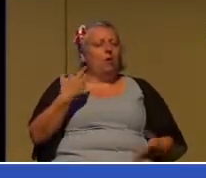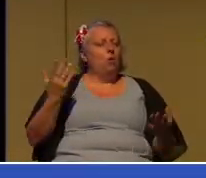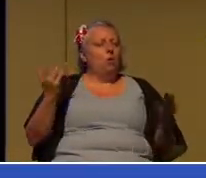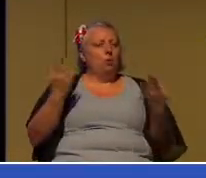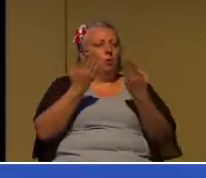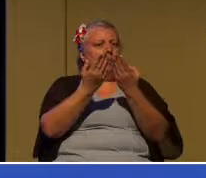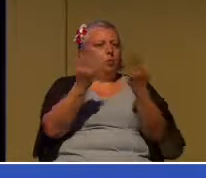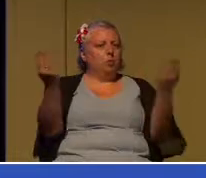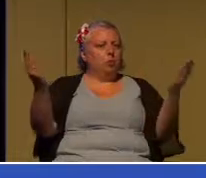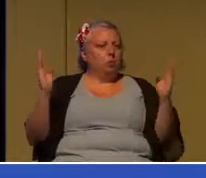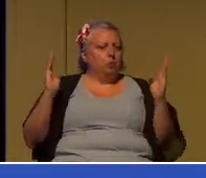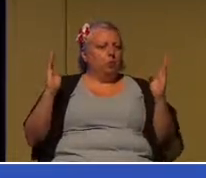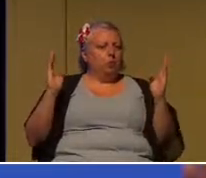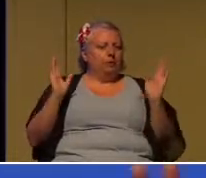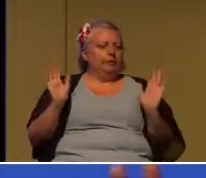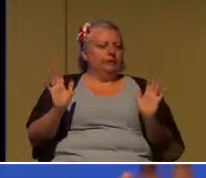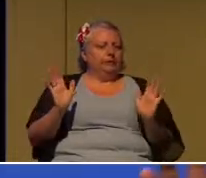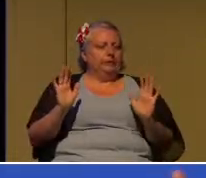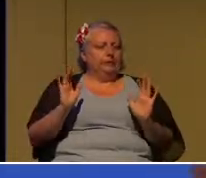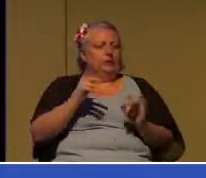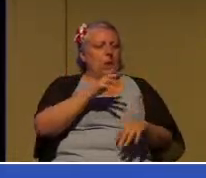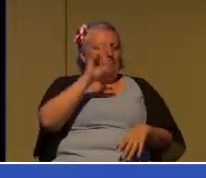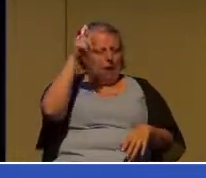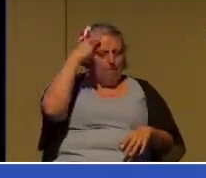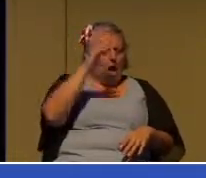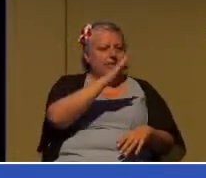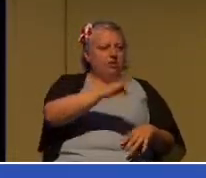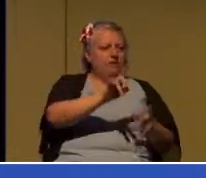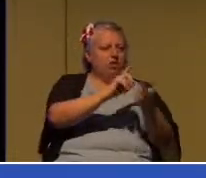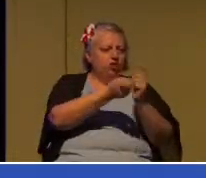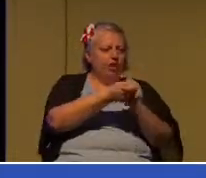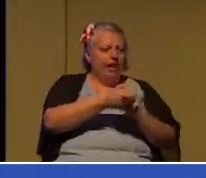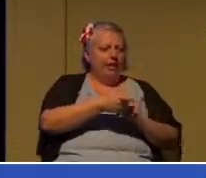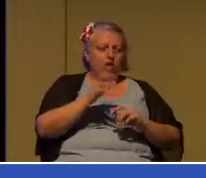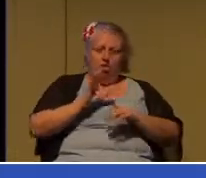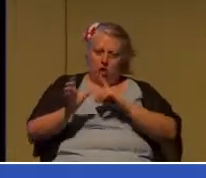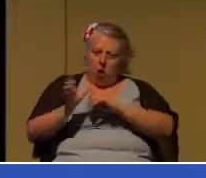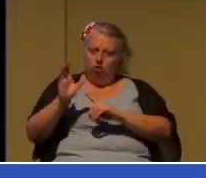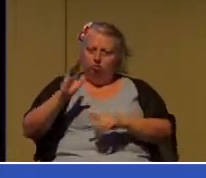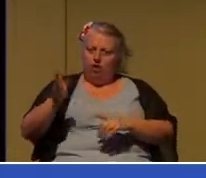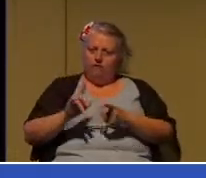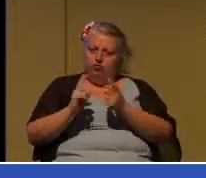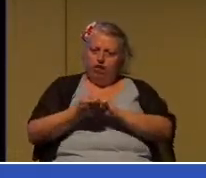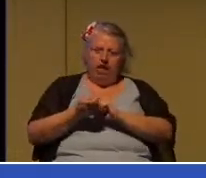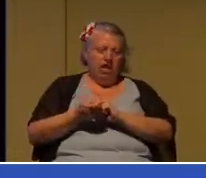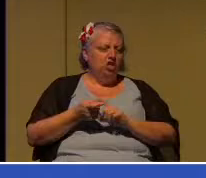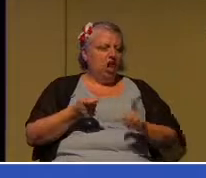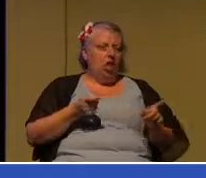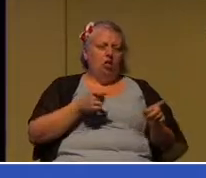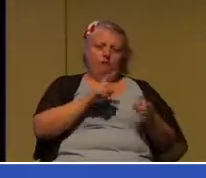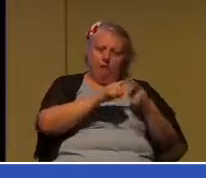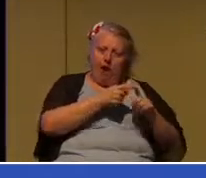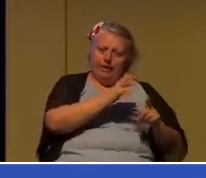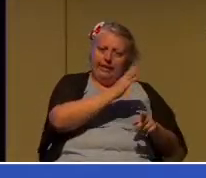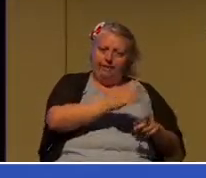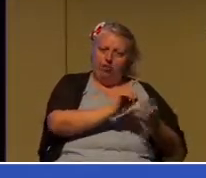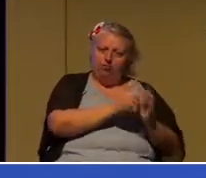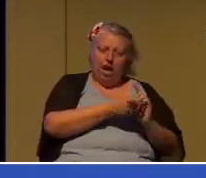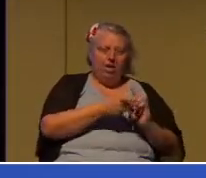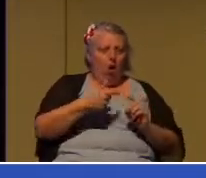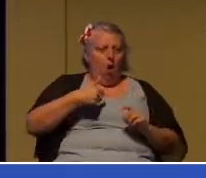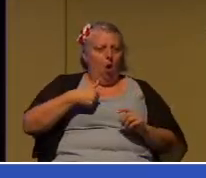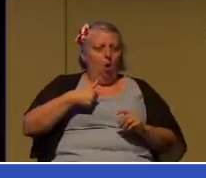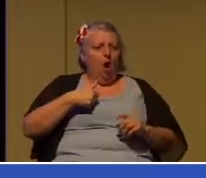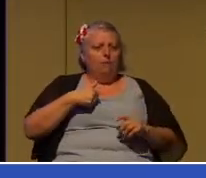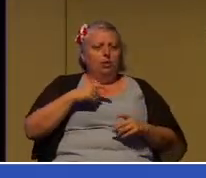is ever going to change these people. Your boss is never going to be different. The culture is never going to be different. You're just going to get yourself killed. So get out of there. Is